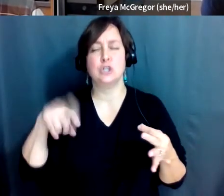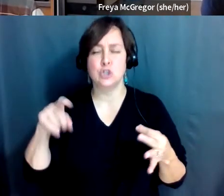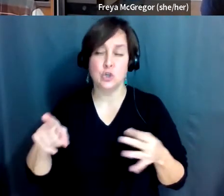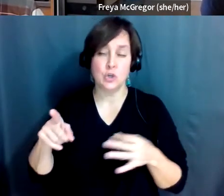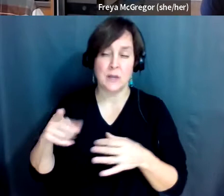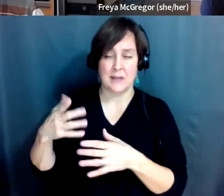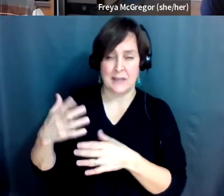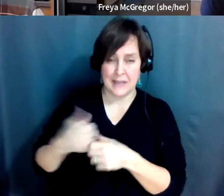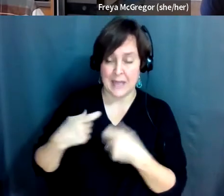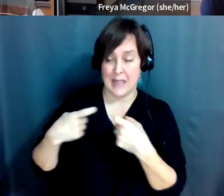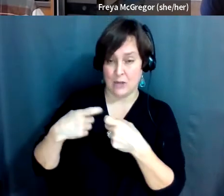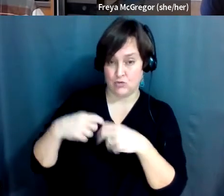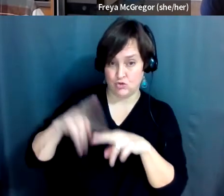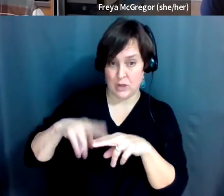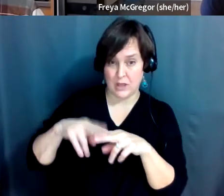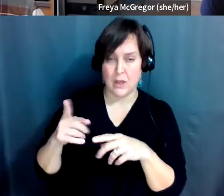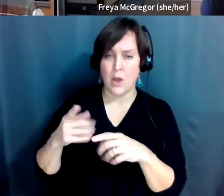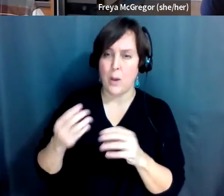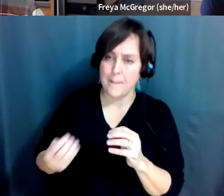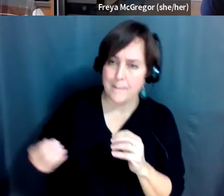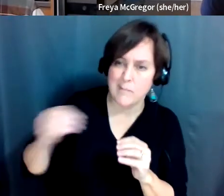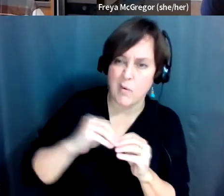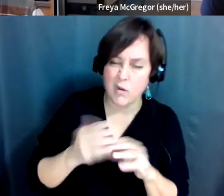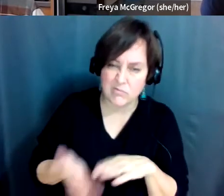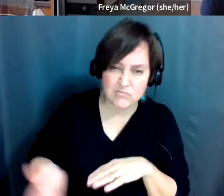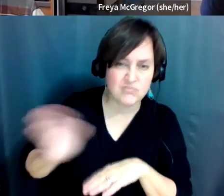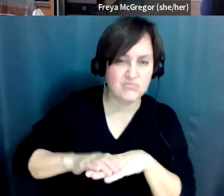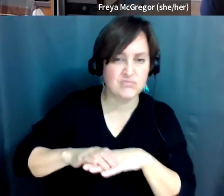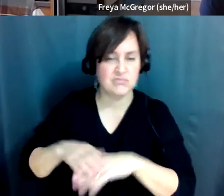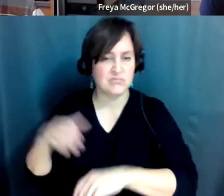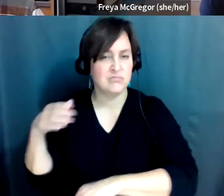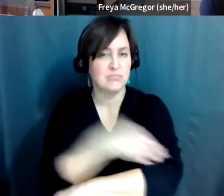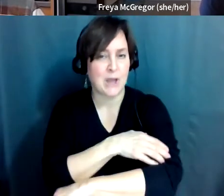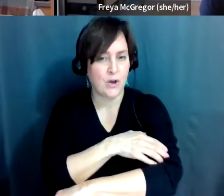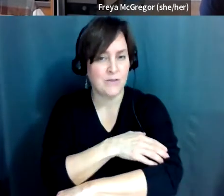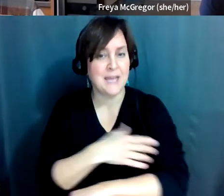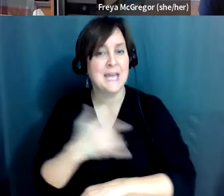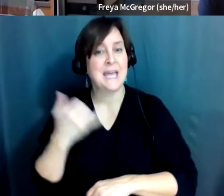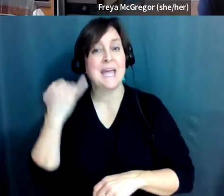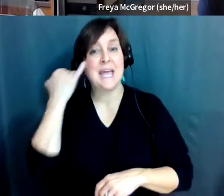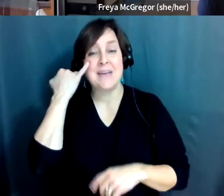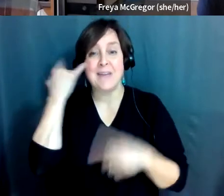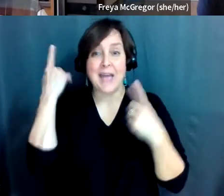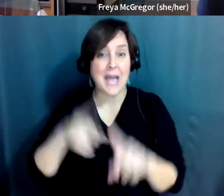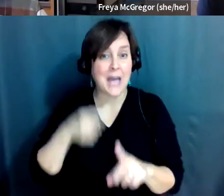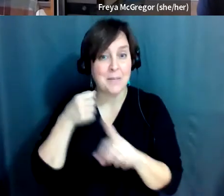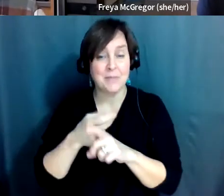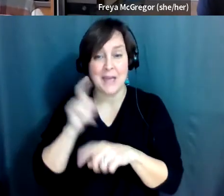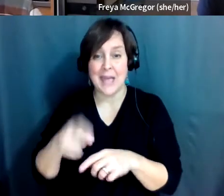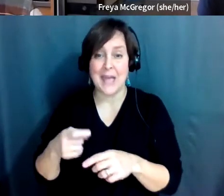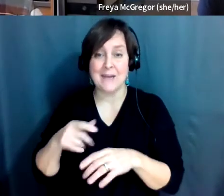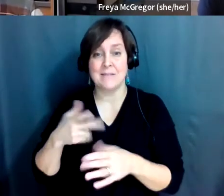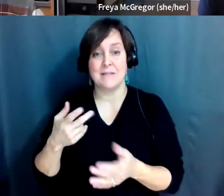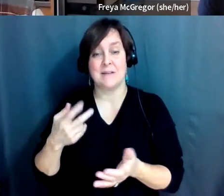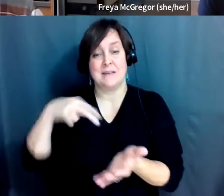so that if you ever got into a situation where there was something you had to go over, you could. But,